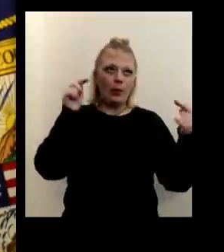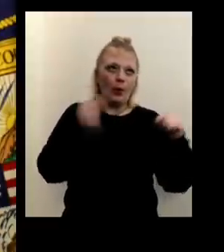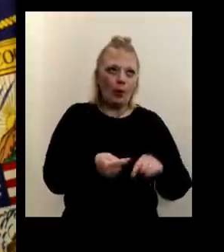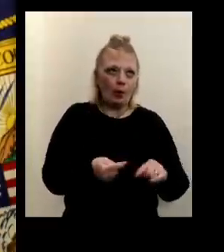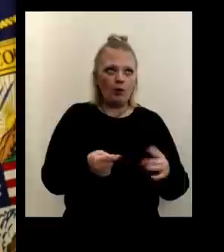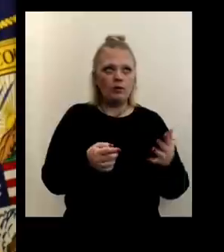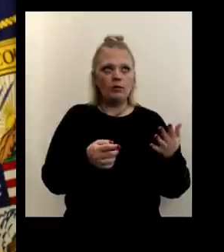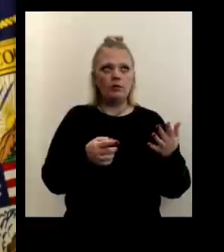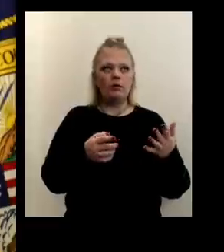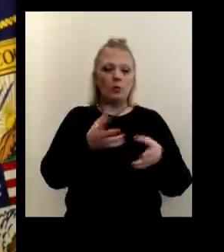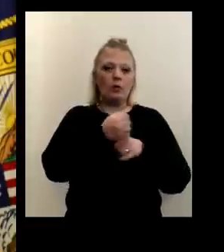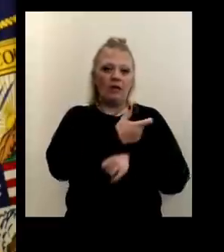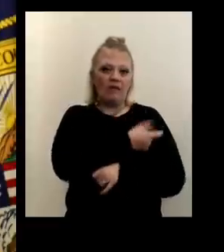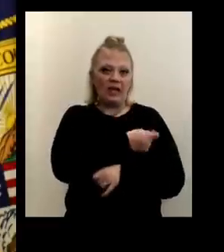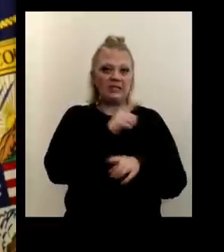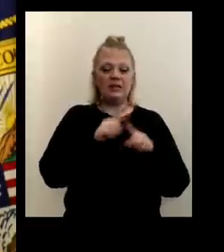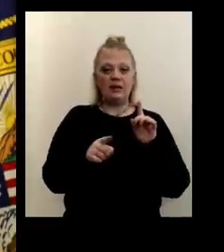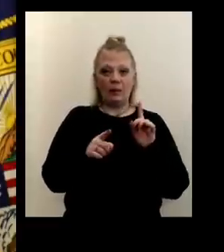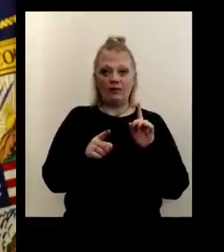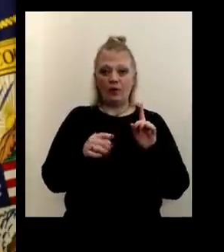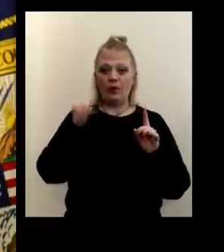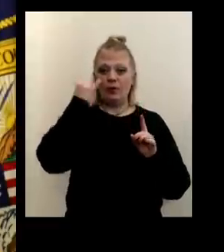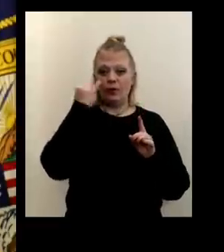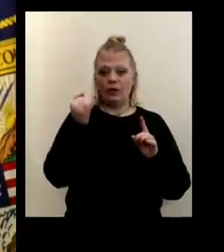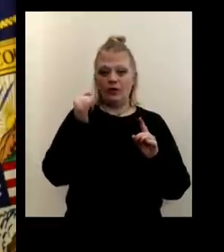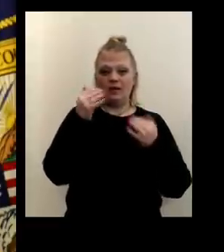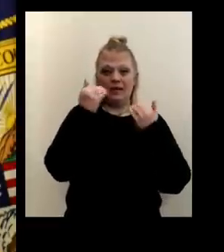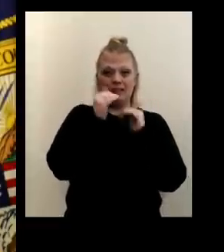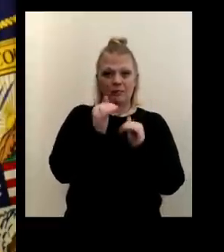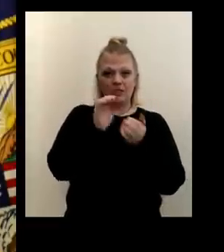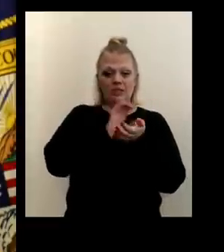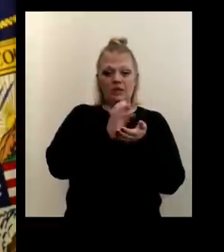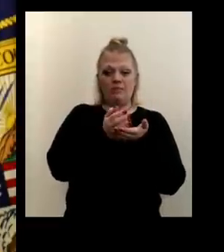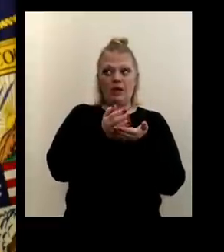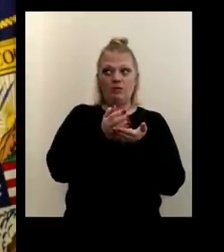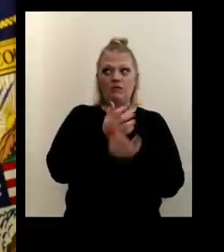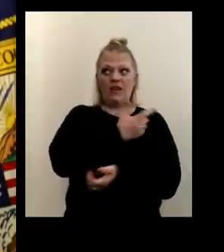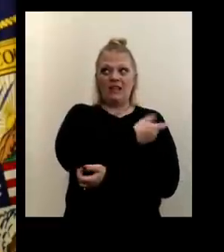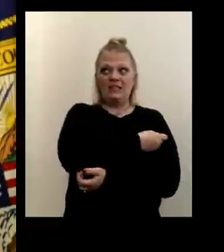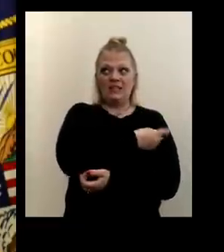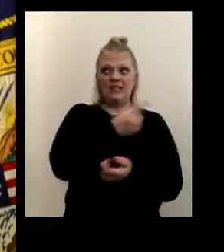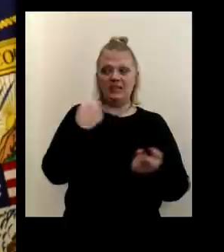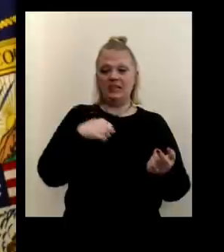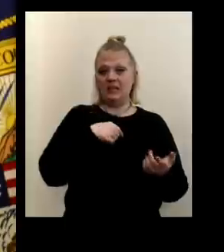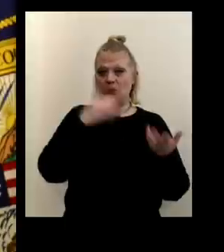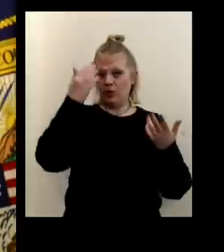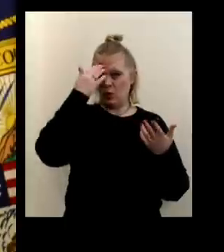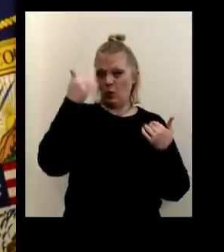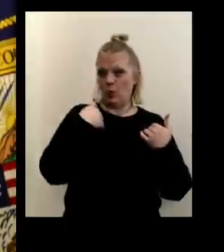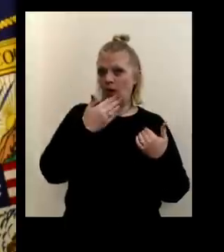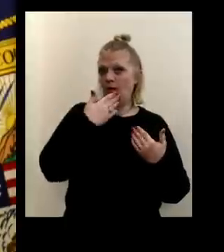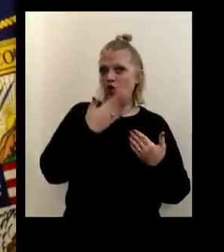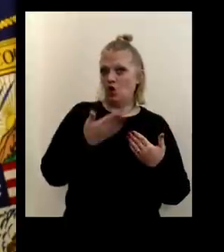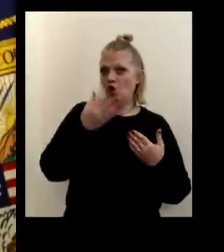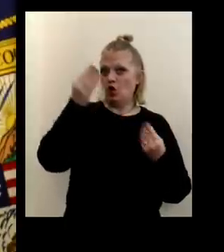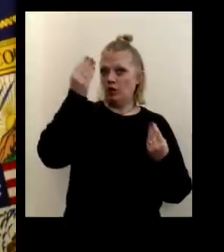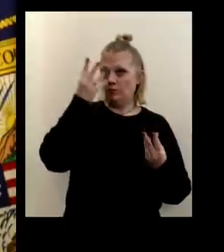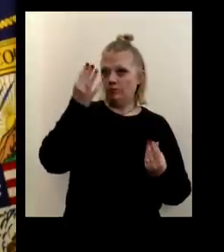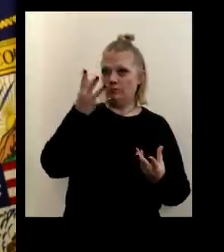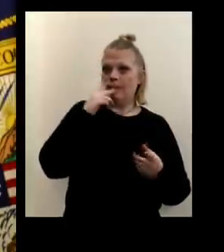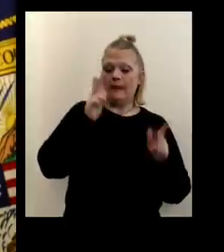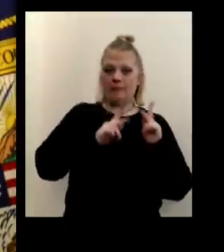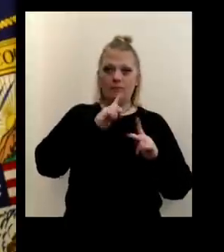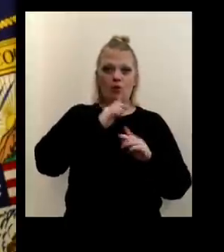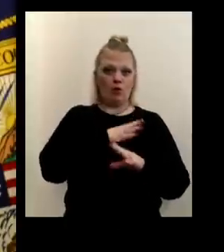would hurt them to get the vaccine. However, if there is a limited supply of vaccine and we know that, uh, we have good data to show that people are